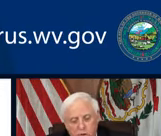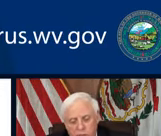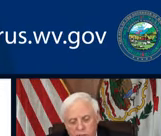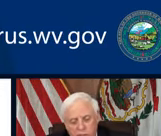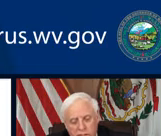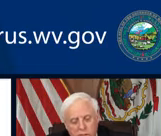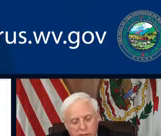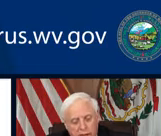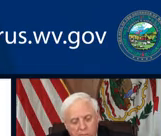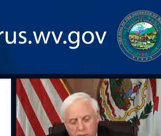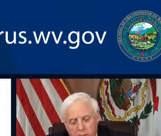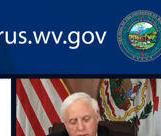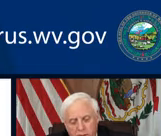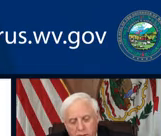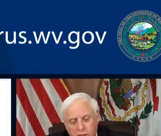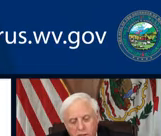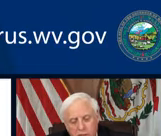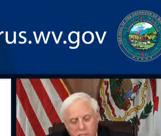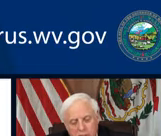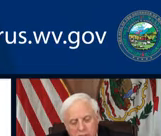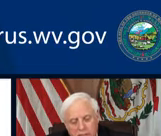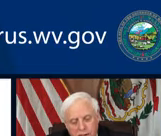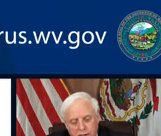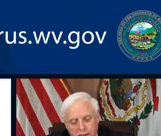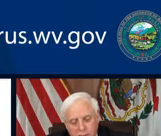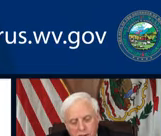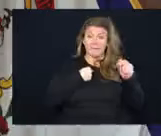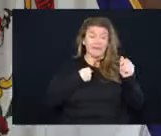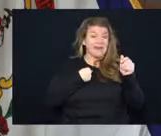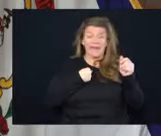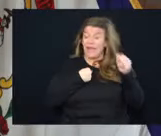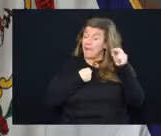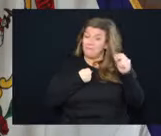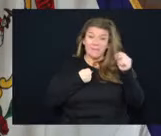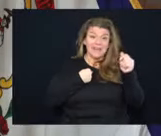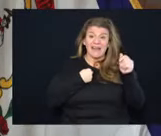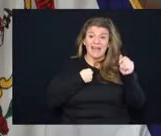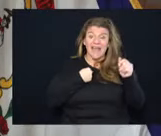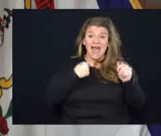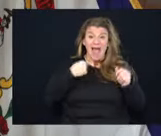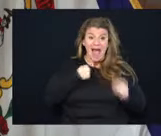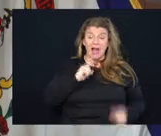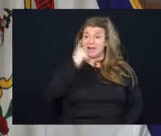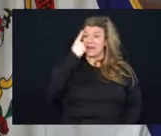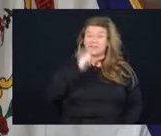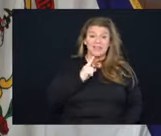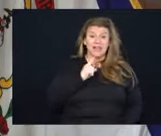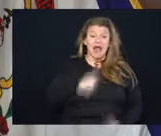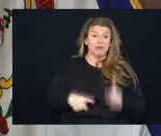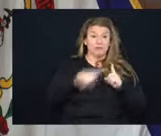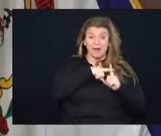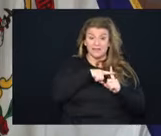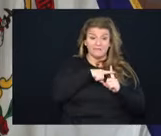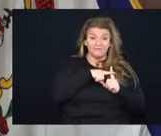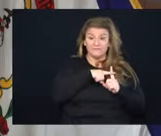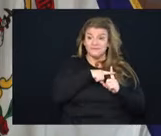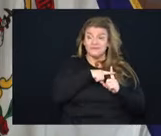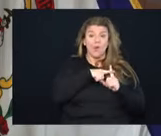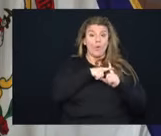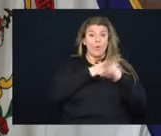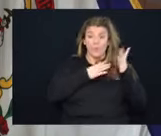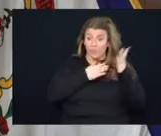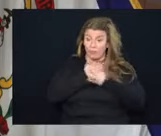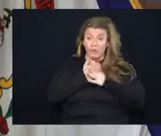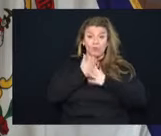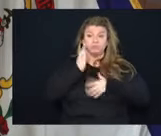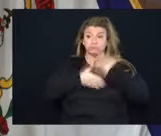and older. Just think what happened to me immediately, immediately. I got tested. I was positive and everything. We moved forward